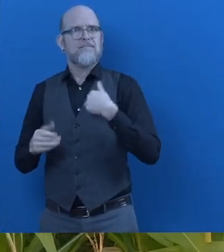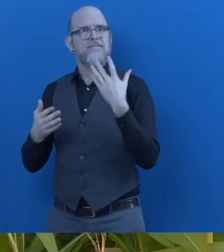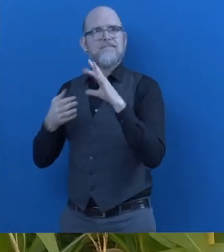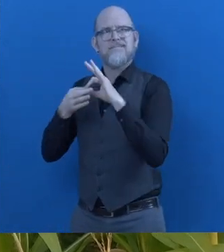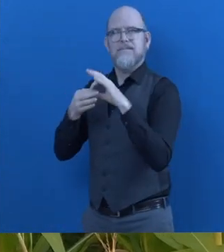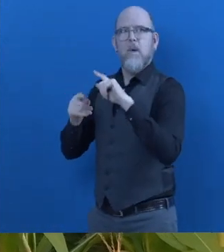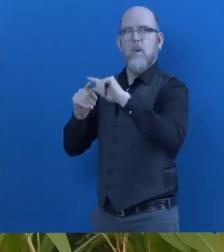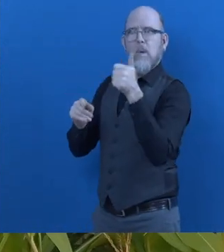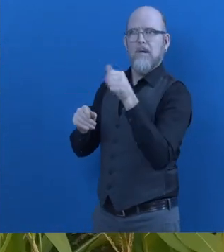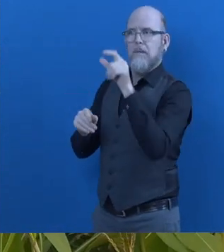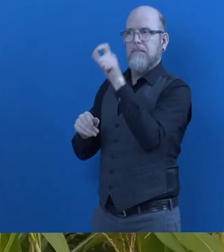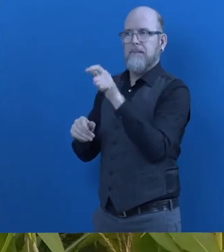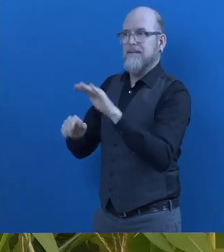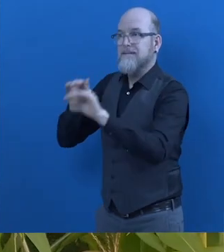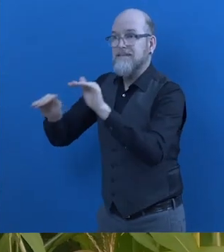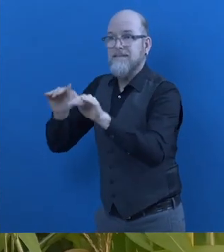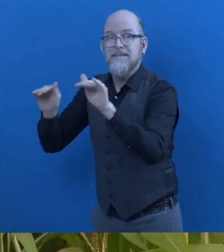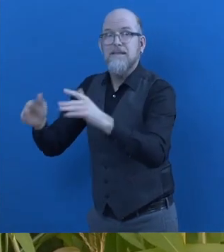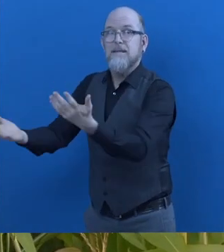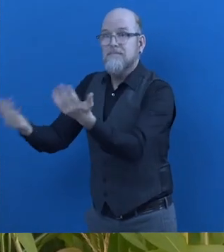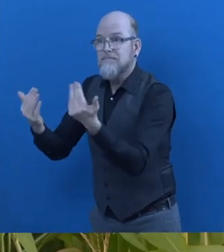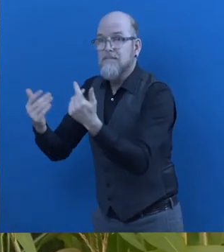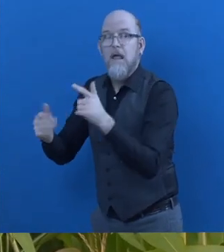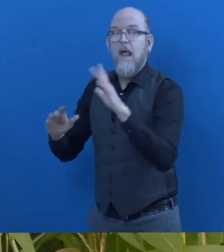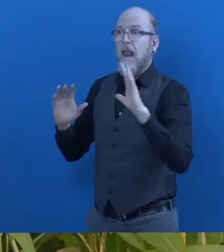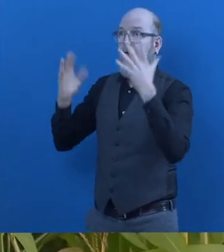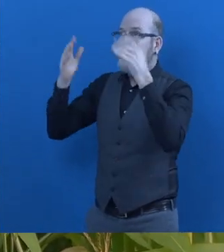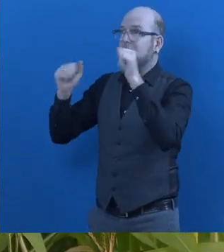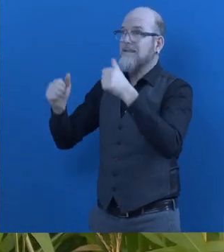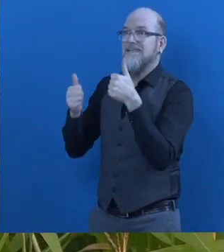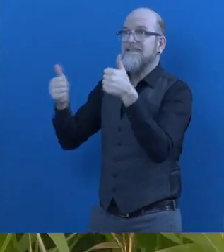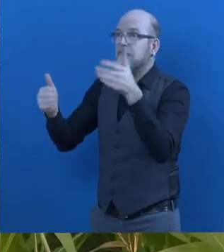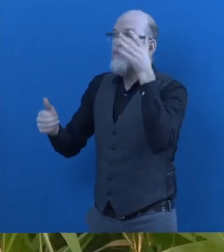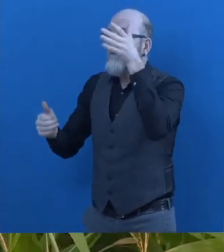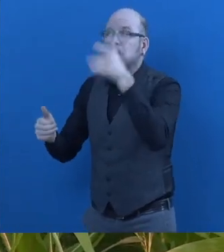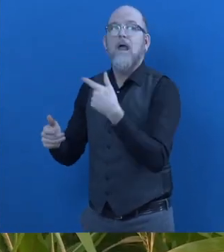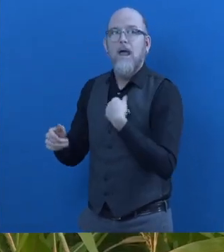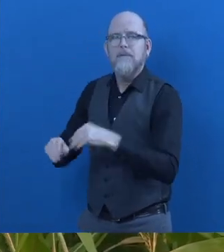through my skills i'm training other farmers to be independent through organic farming